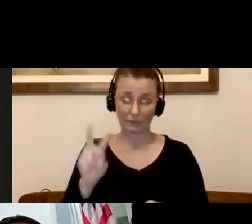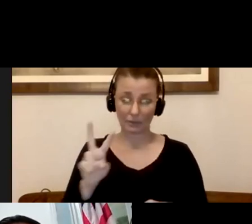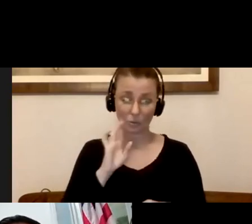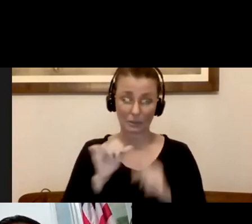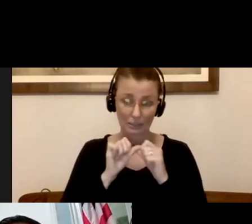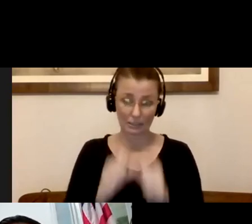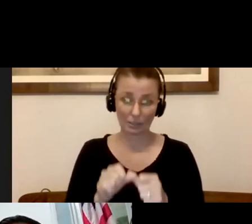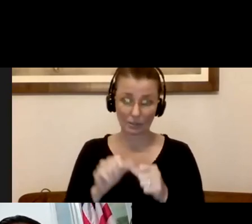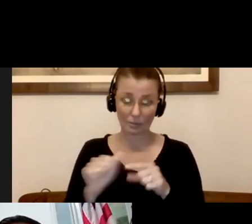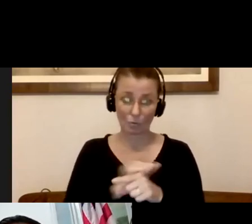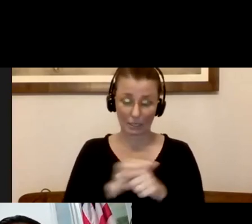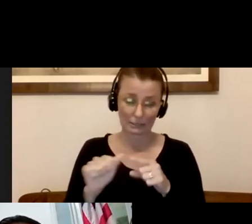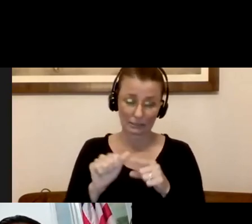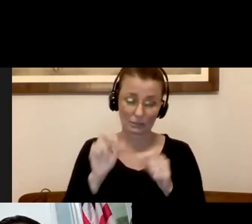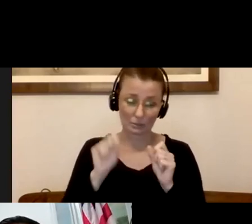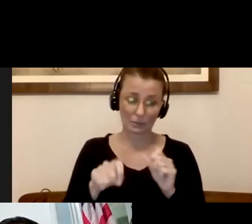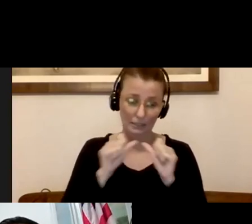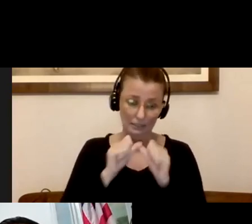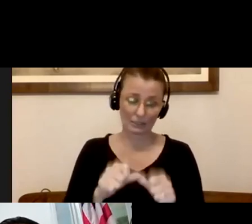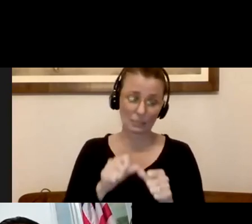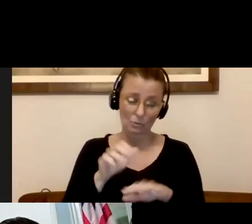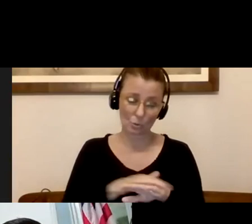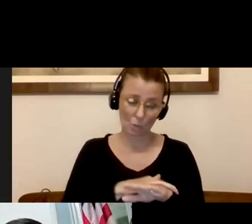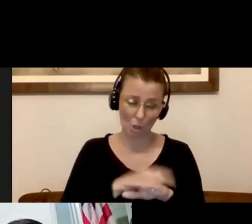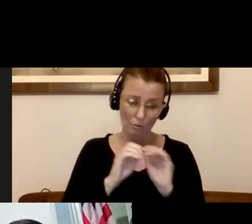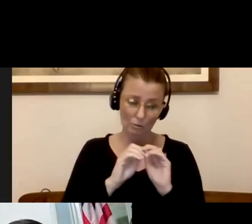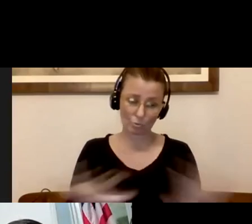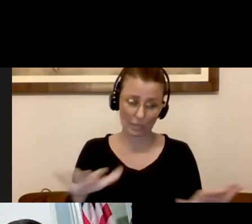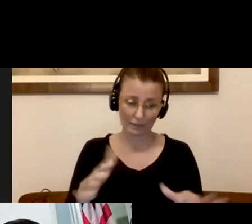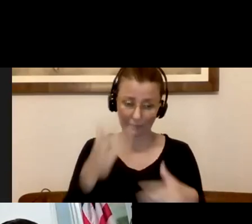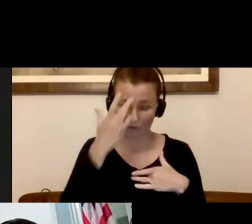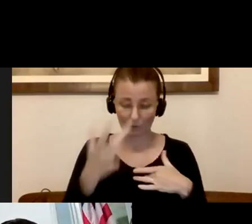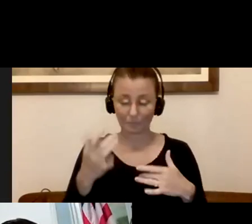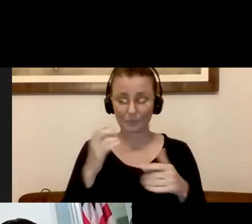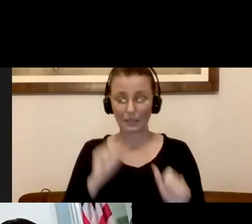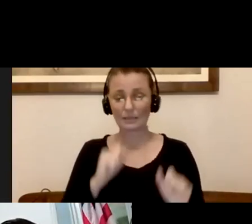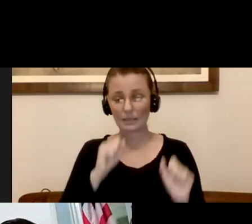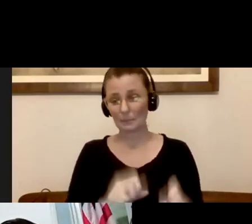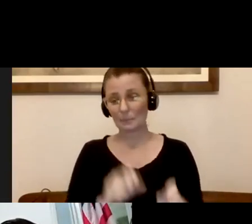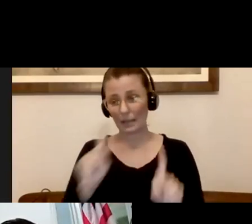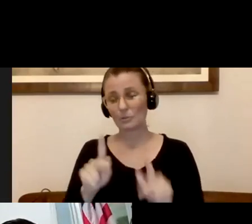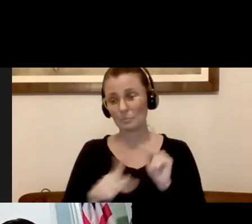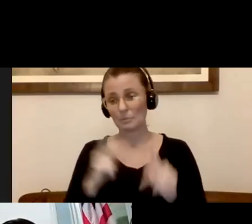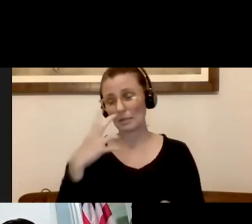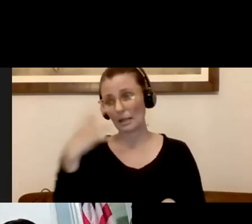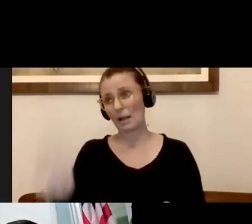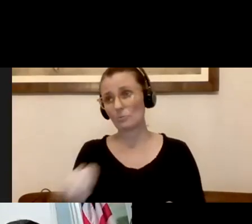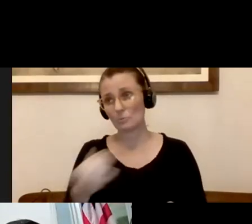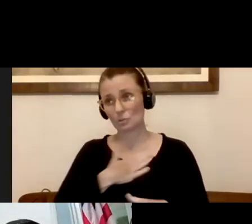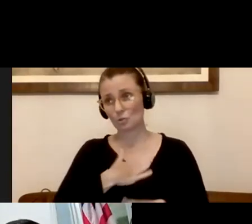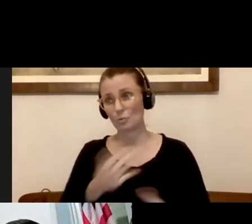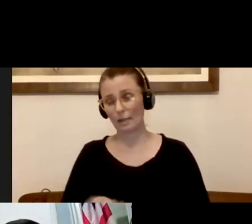practices so that we can continue to slow this virus. And we can get back to everybody being out and enjoying everything, everyone.